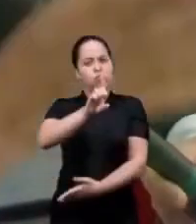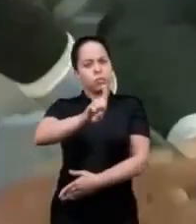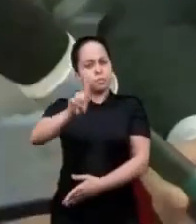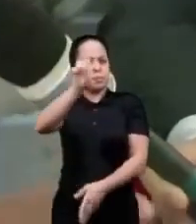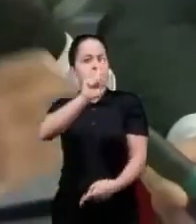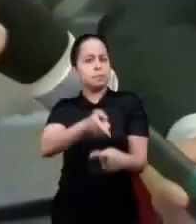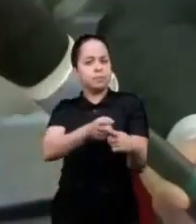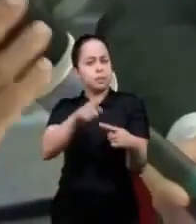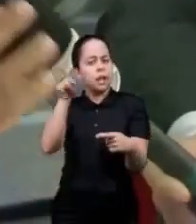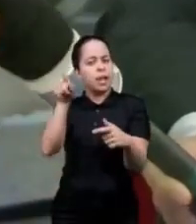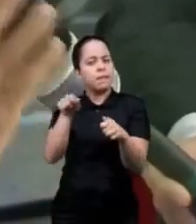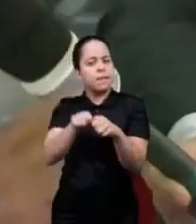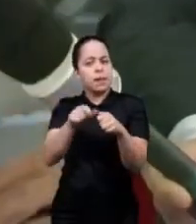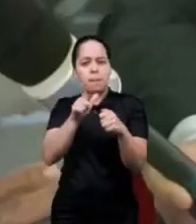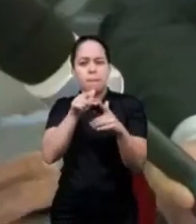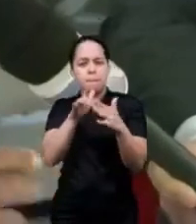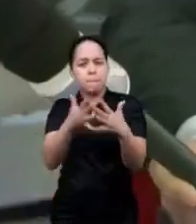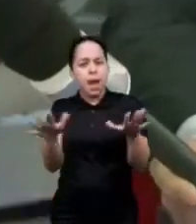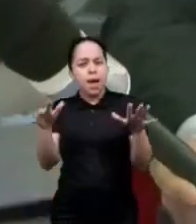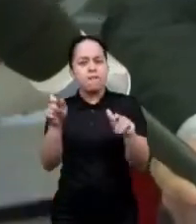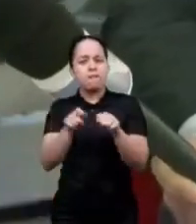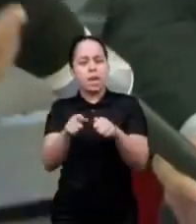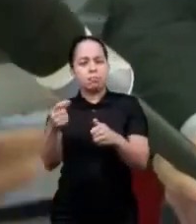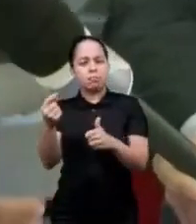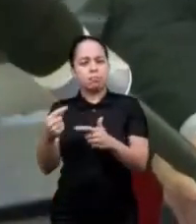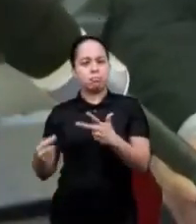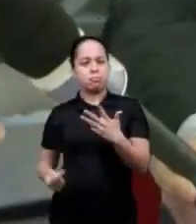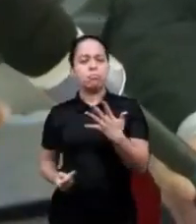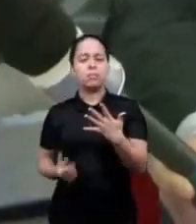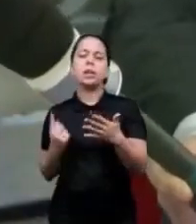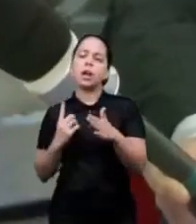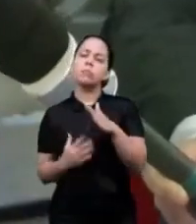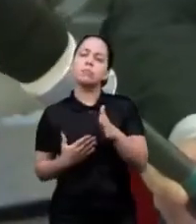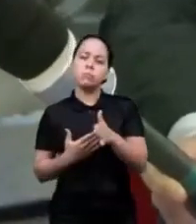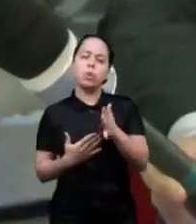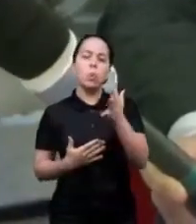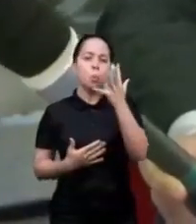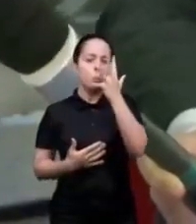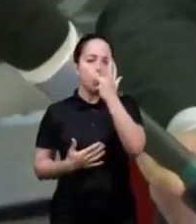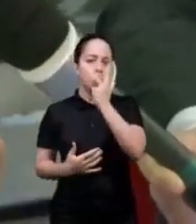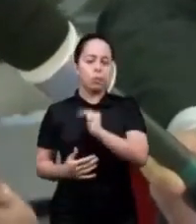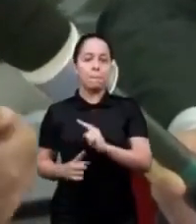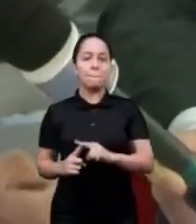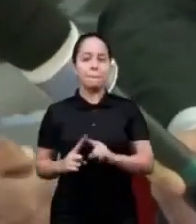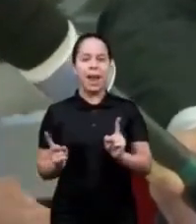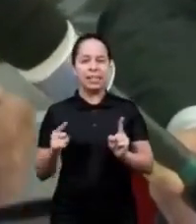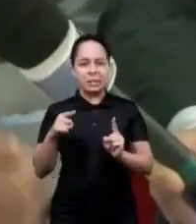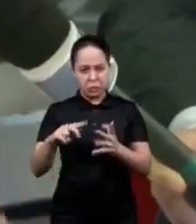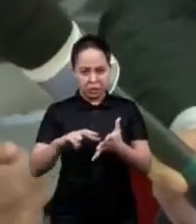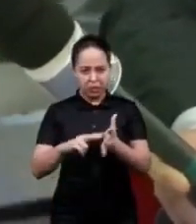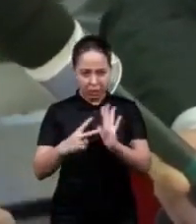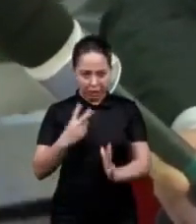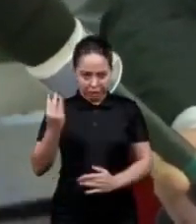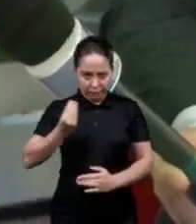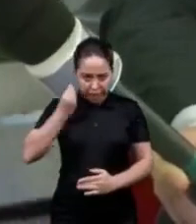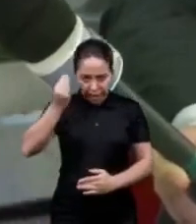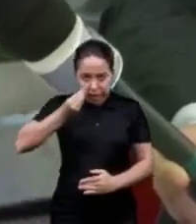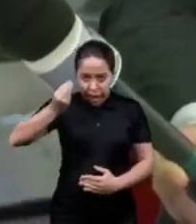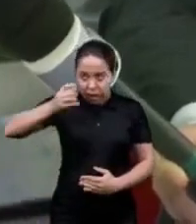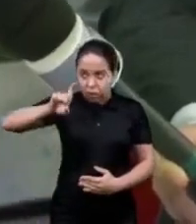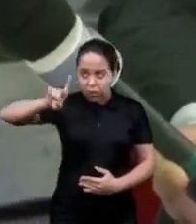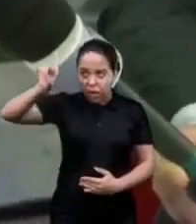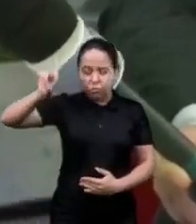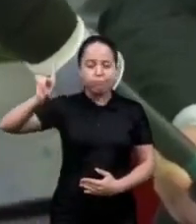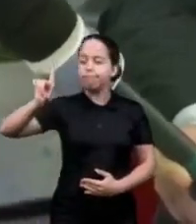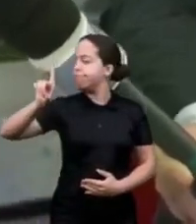is this he made the sea these are descriptions these are beautiful but this is not an experience of man